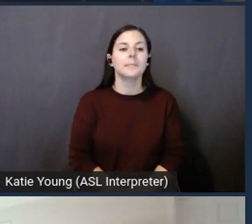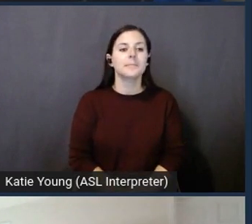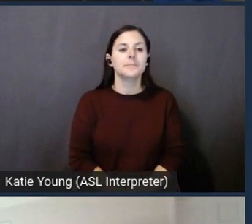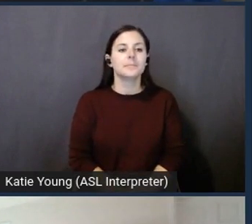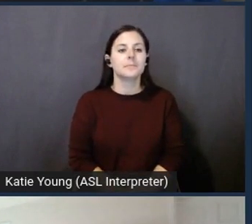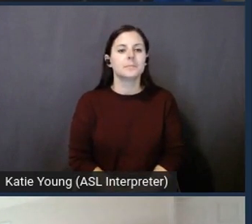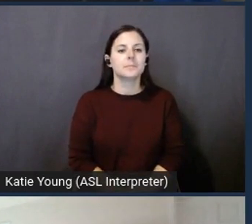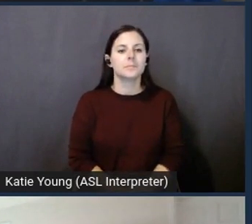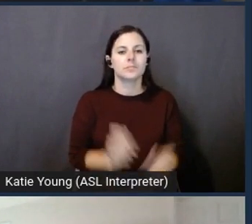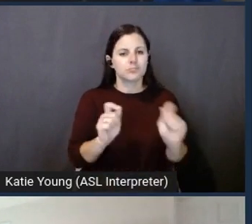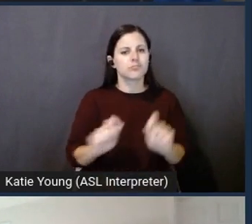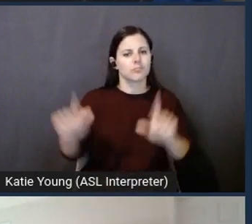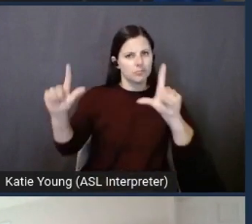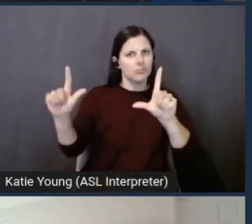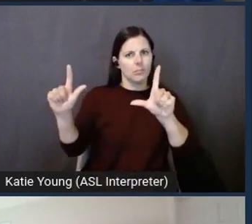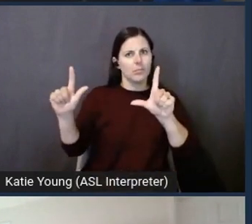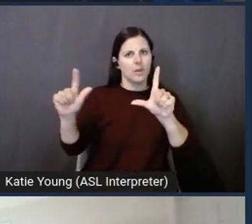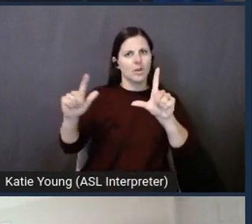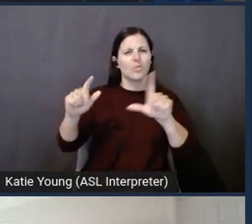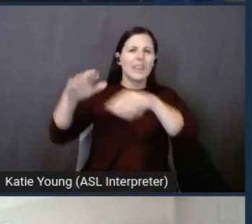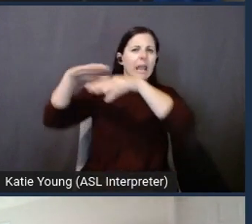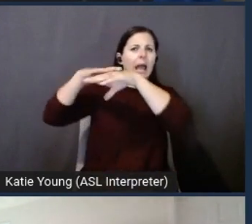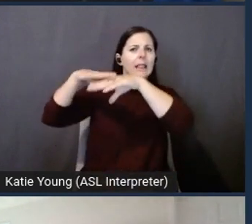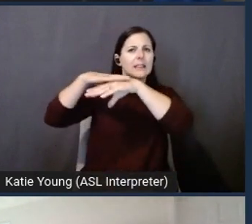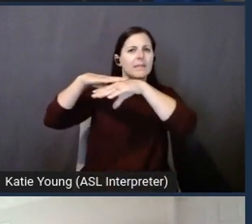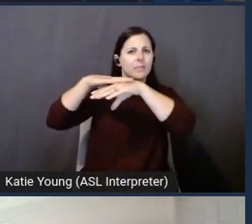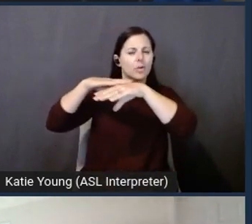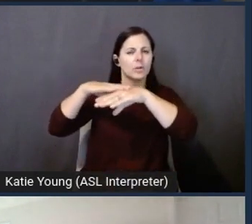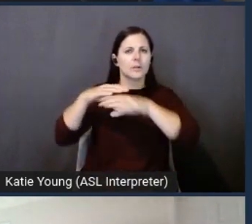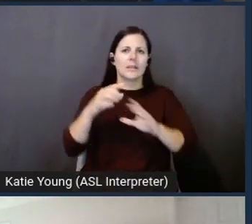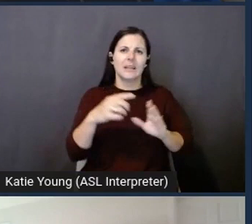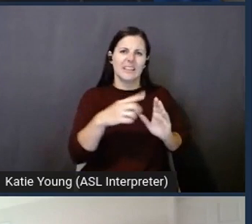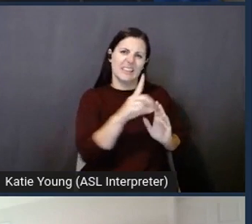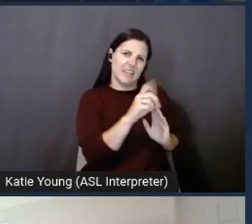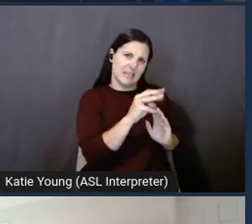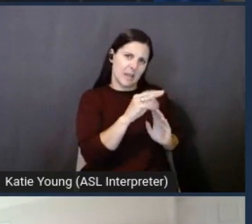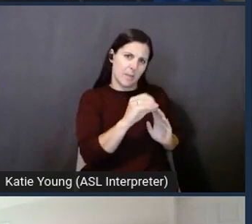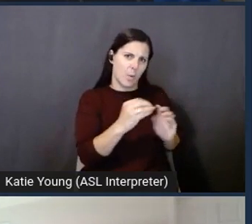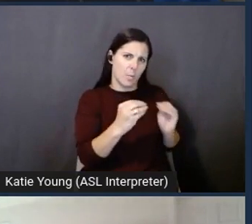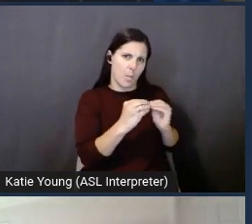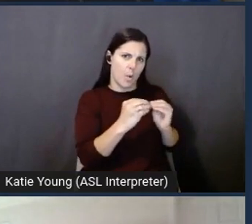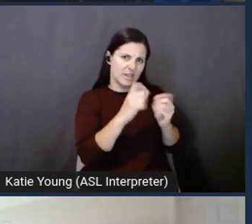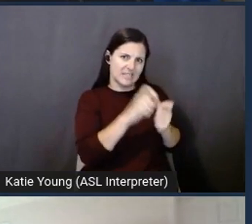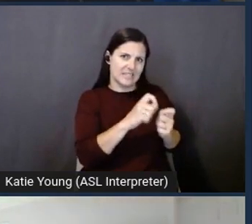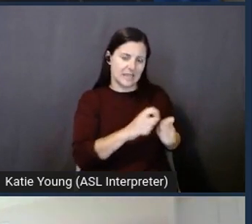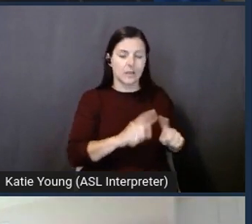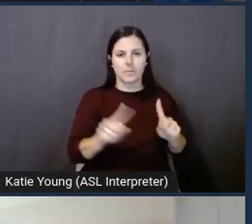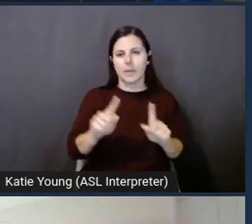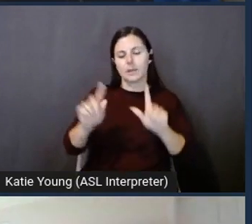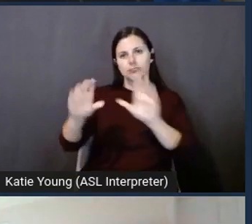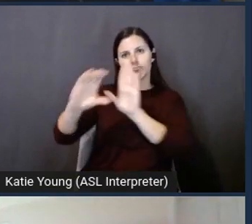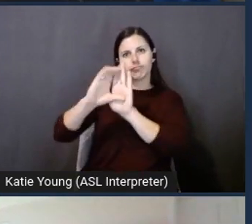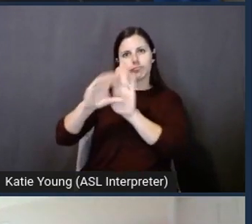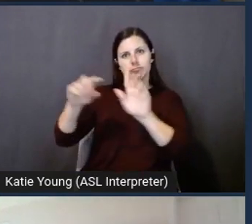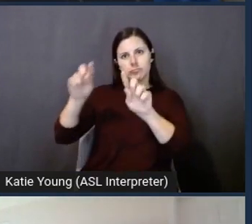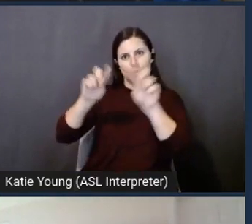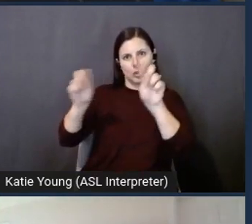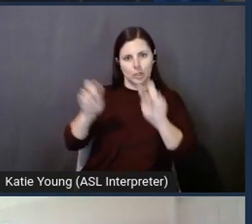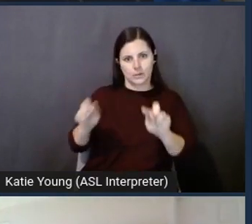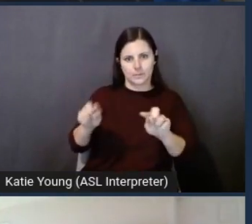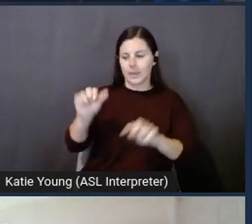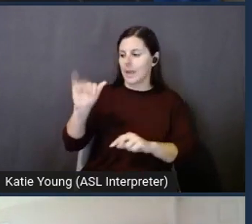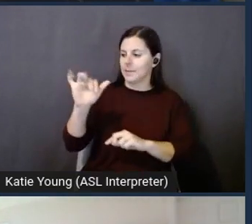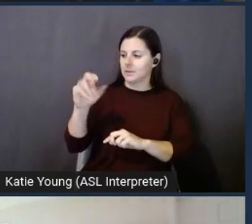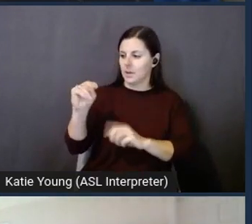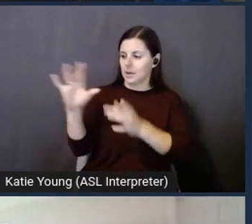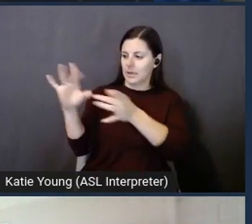you can see, so this is the high-level architecture diagram, and the demo will go into a lot of details. But you can see that we have both. We have Amazon Connect